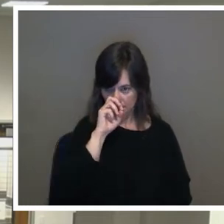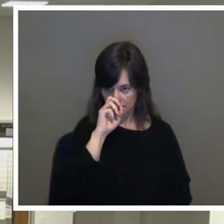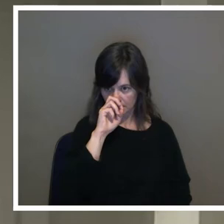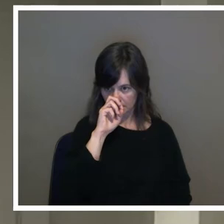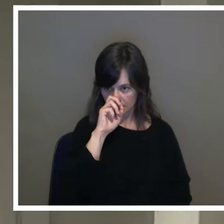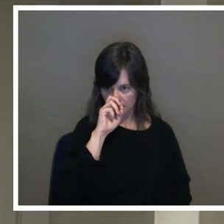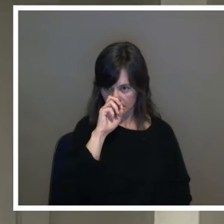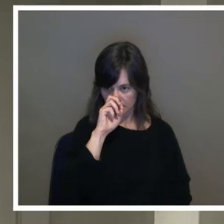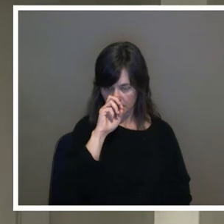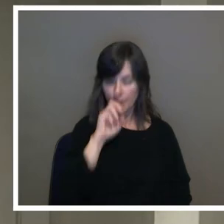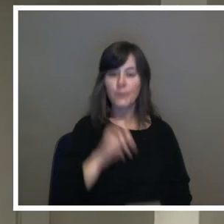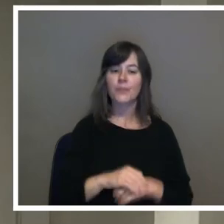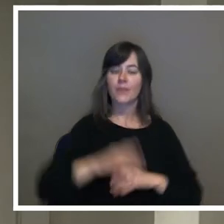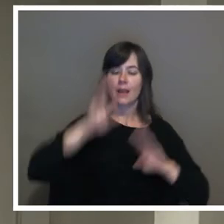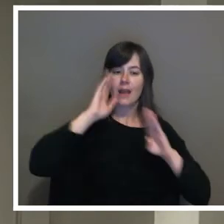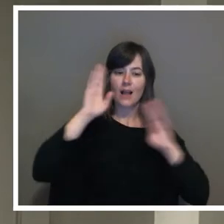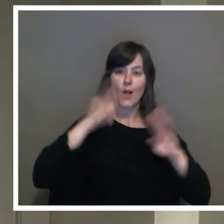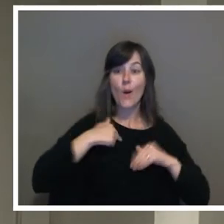Hello. I'm here.